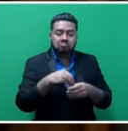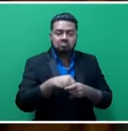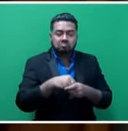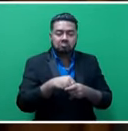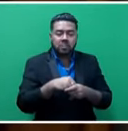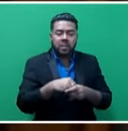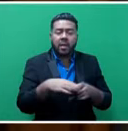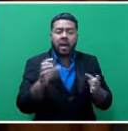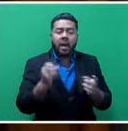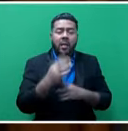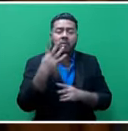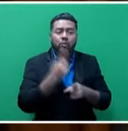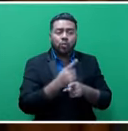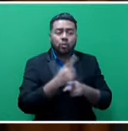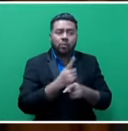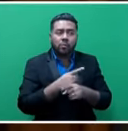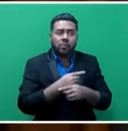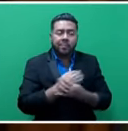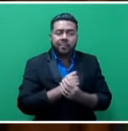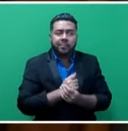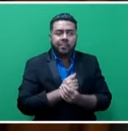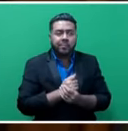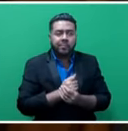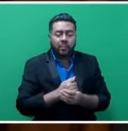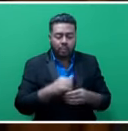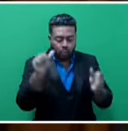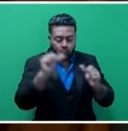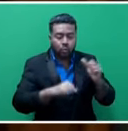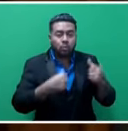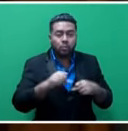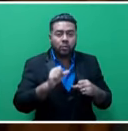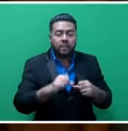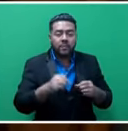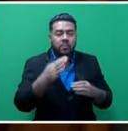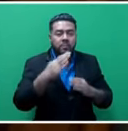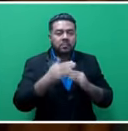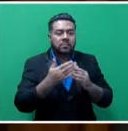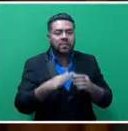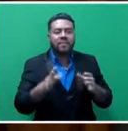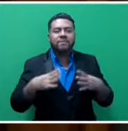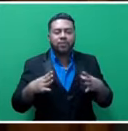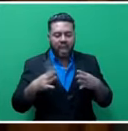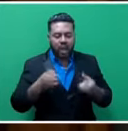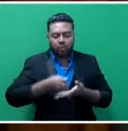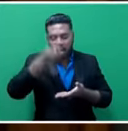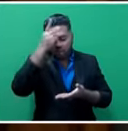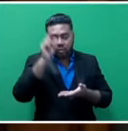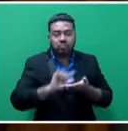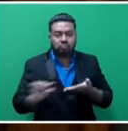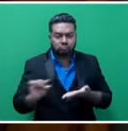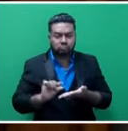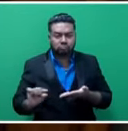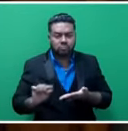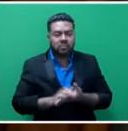the report included accountable advance, utilisation of building grants, the free education grant and of course